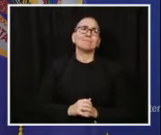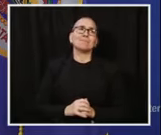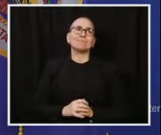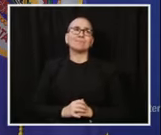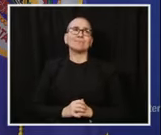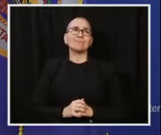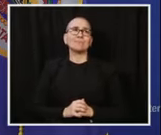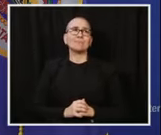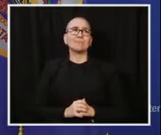and take questions from them. Thank you.